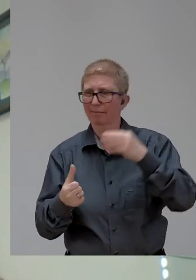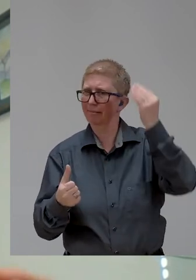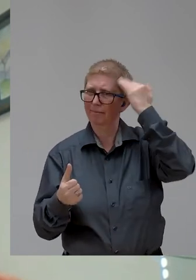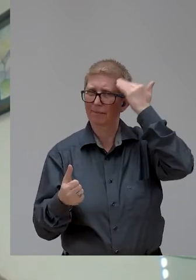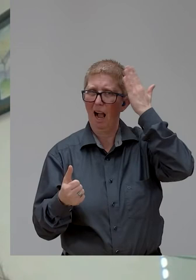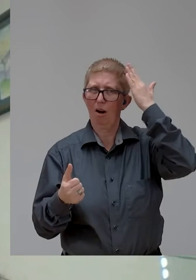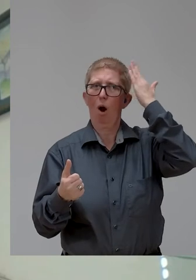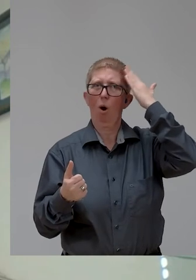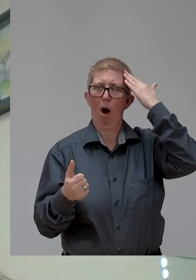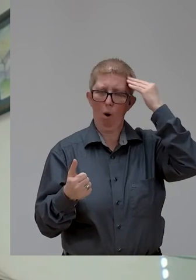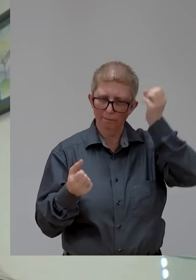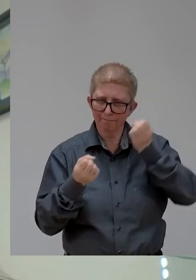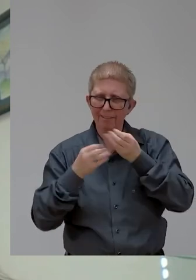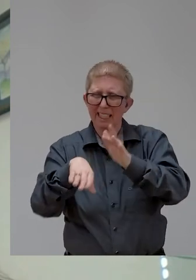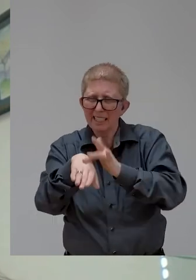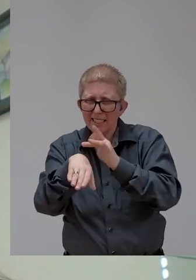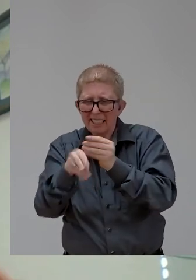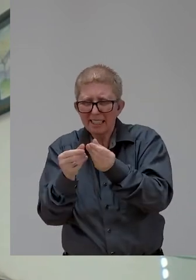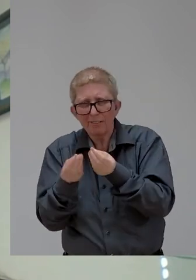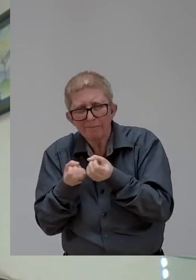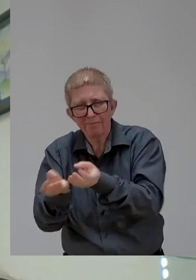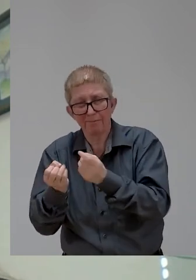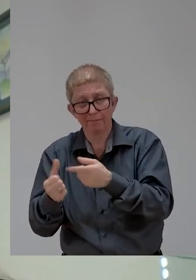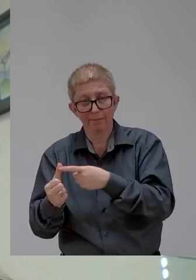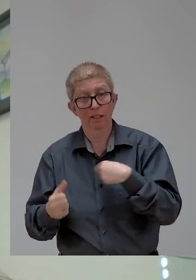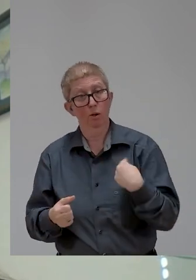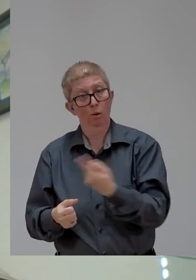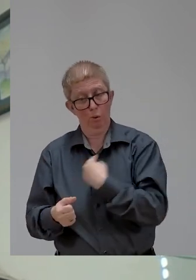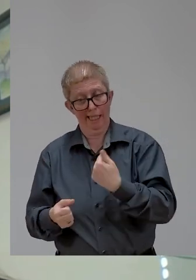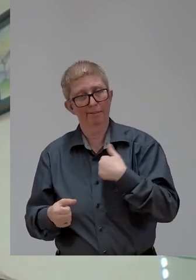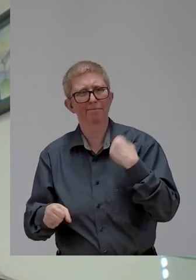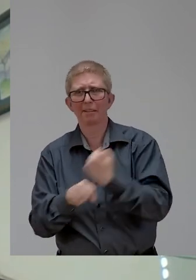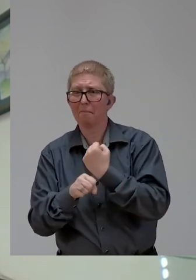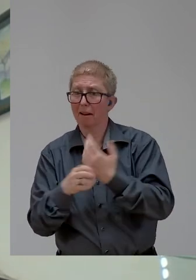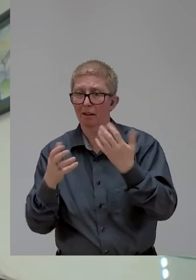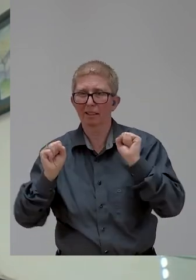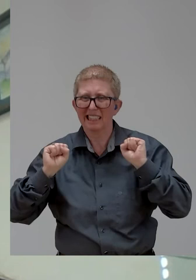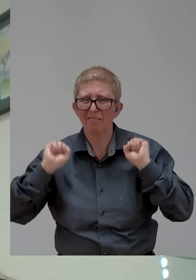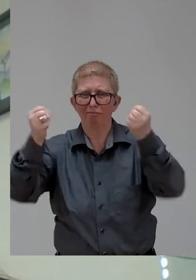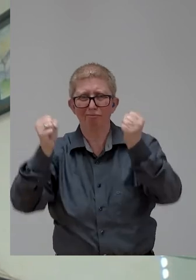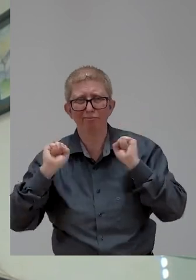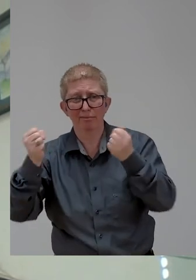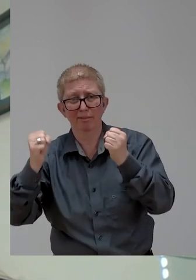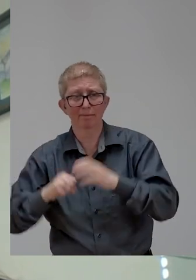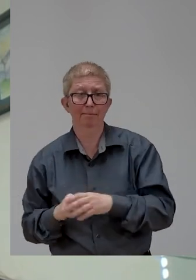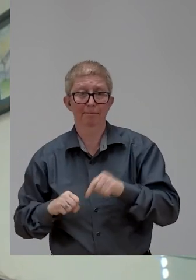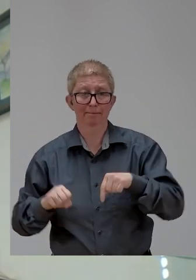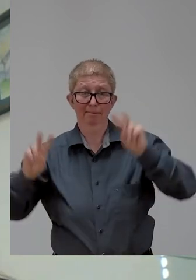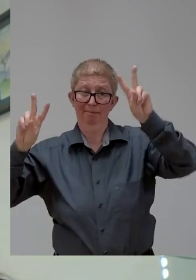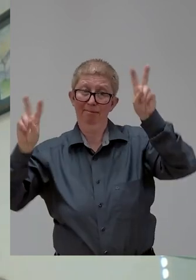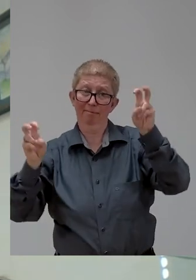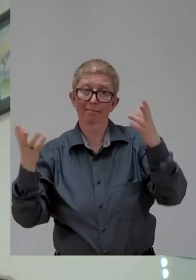did, because we work a lot on awareness raising. And we made this beautiful campaign about open, it's called open the door. So